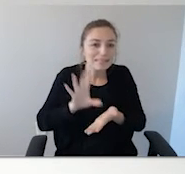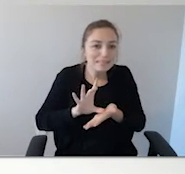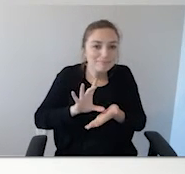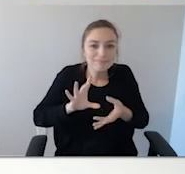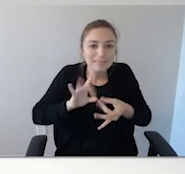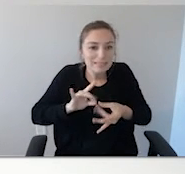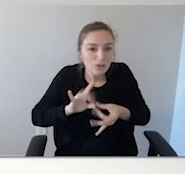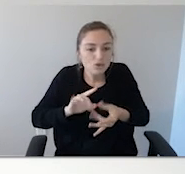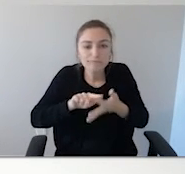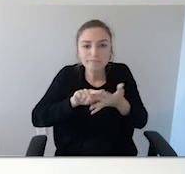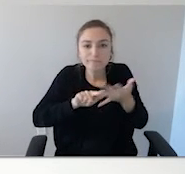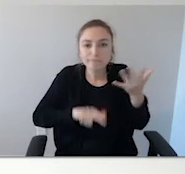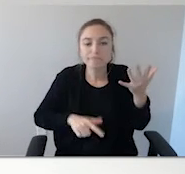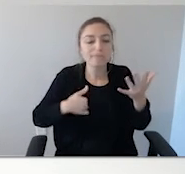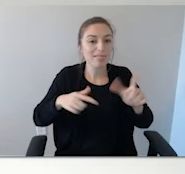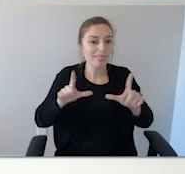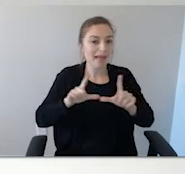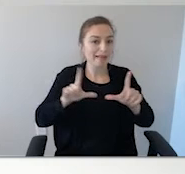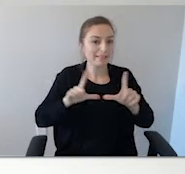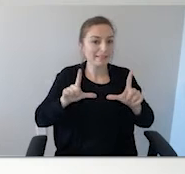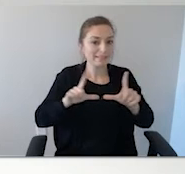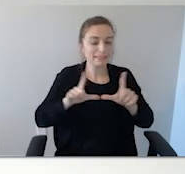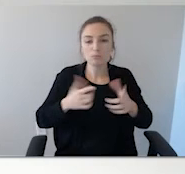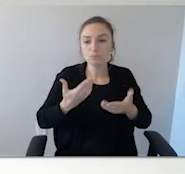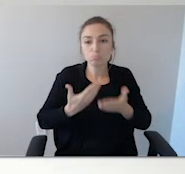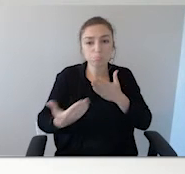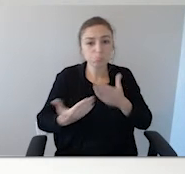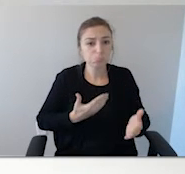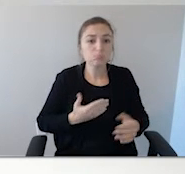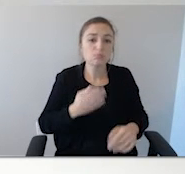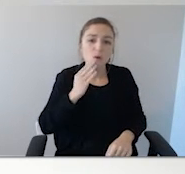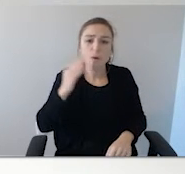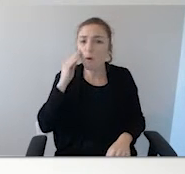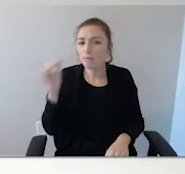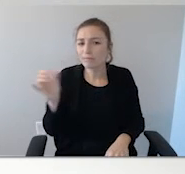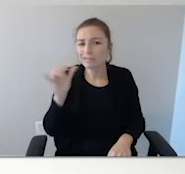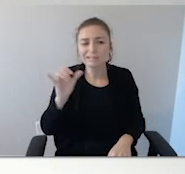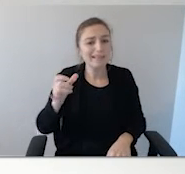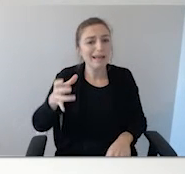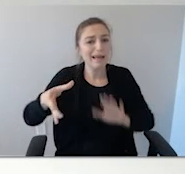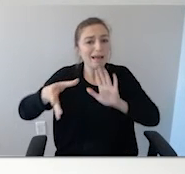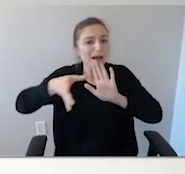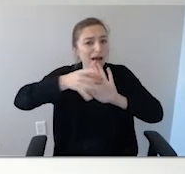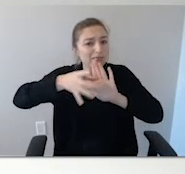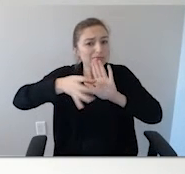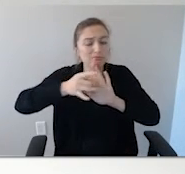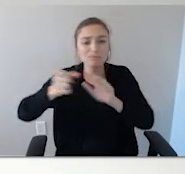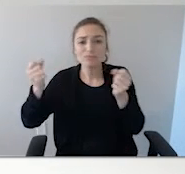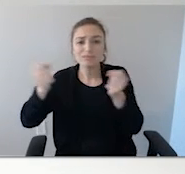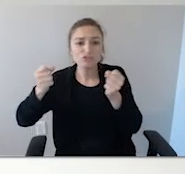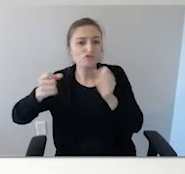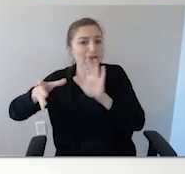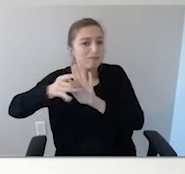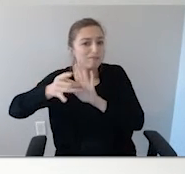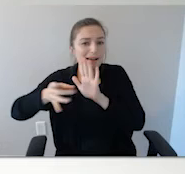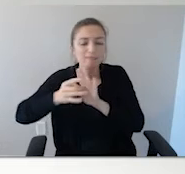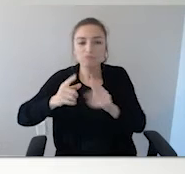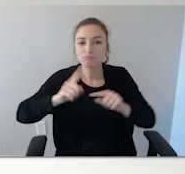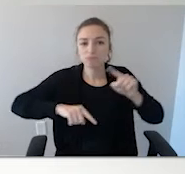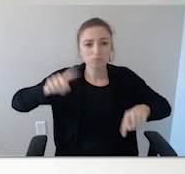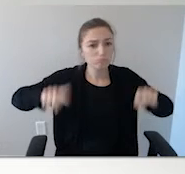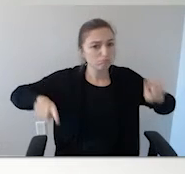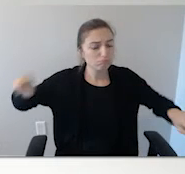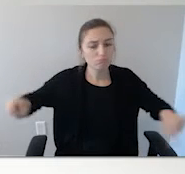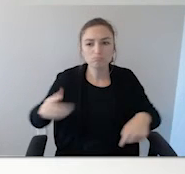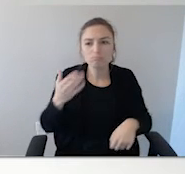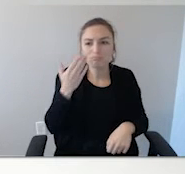license plate. Then for your home there's some of the same stickers, magnets on your front door, refrigerator, that sort of thing. I don't know how many